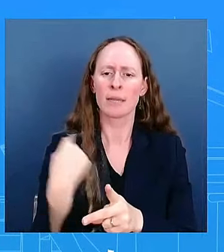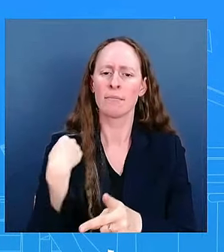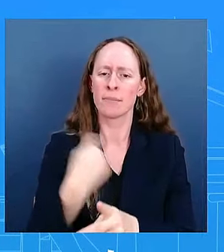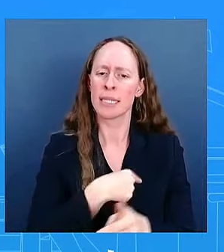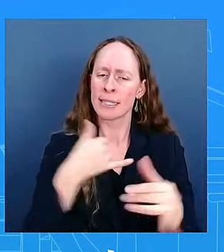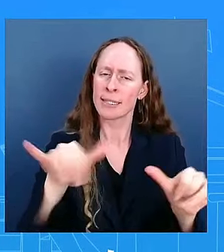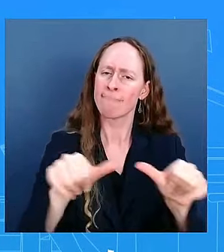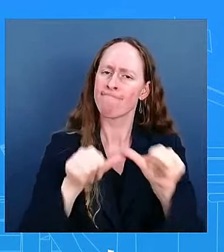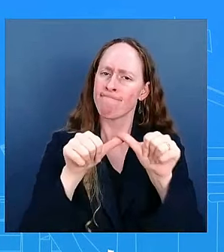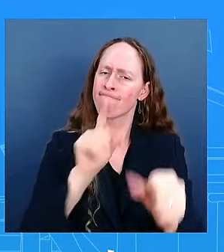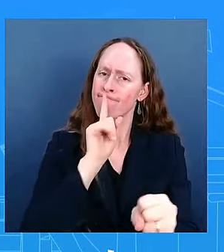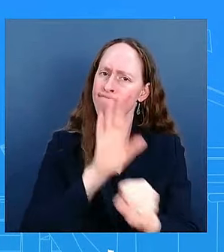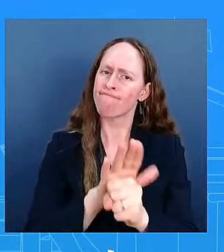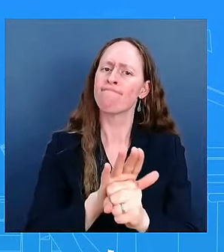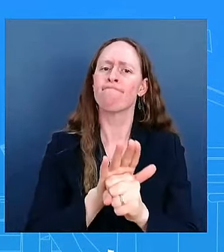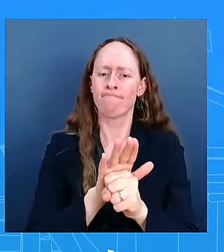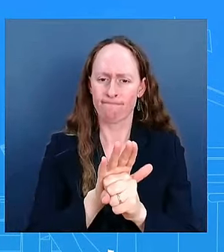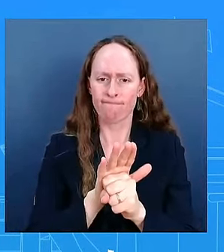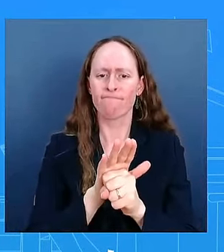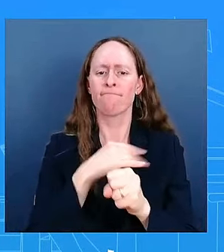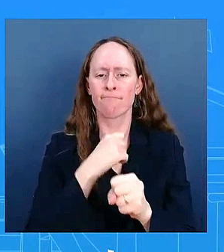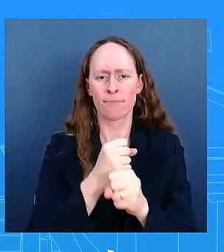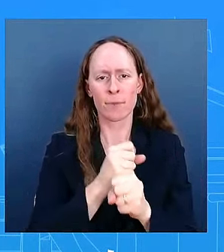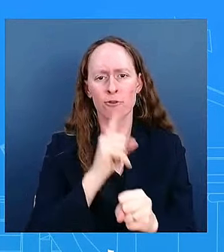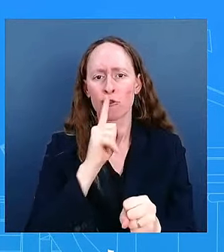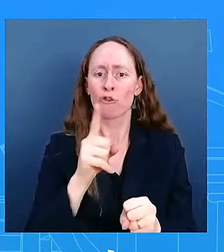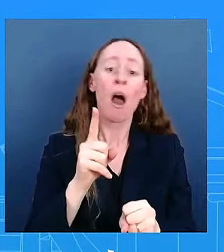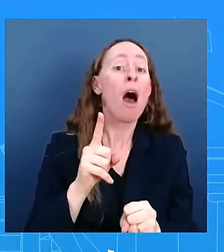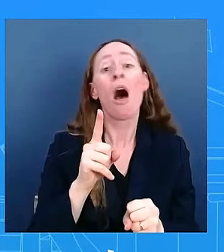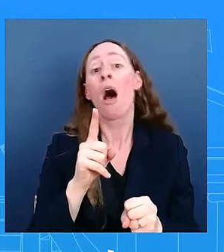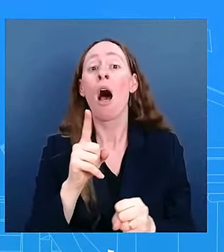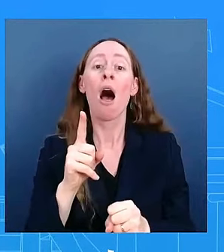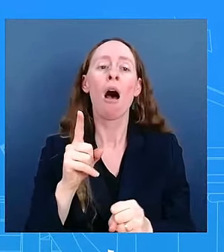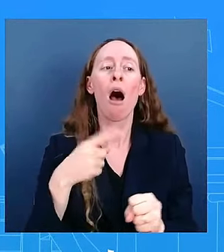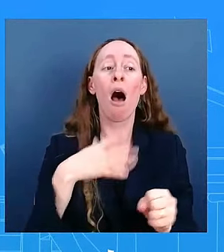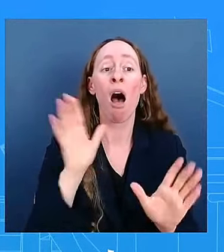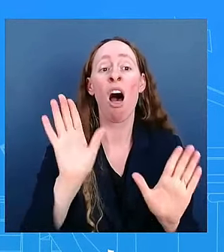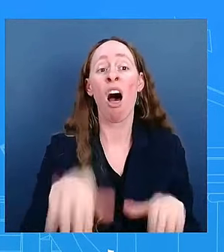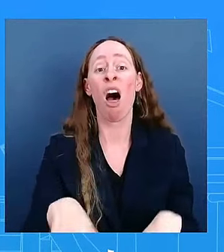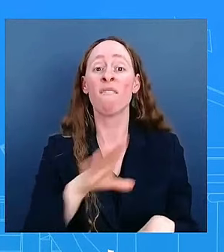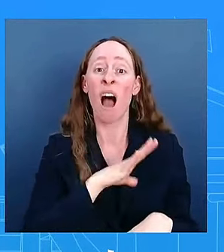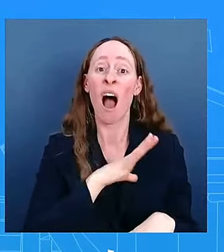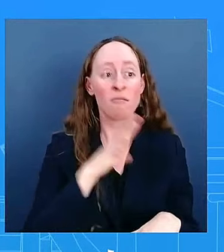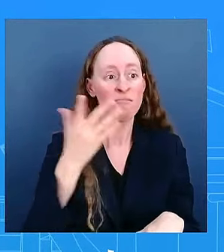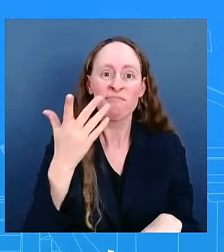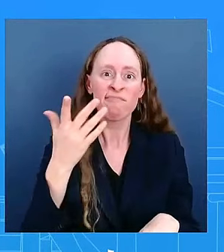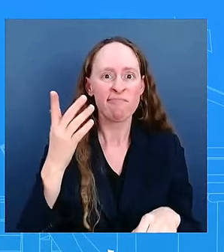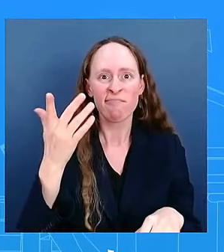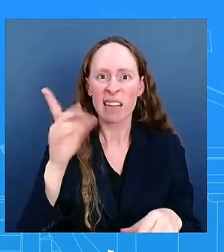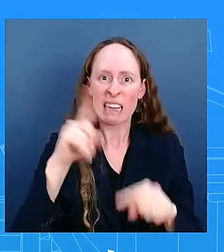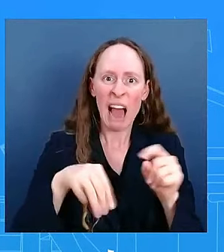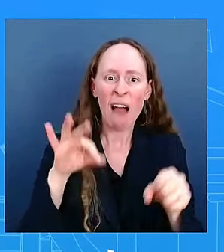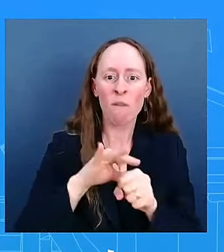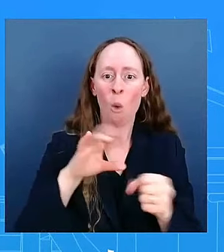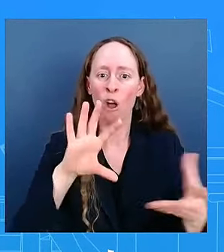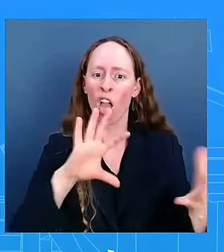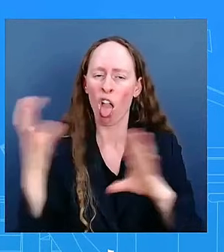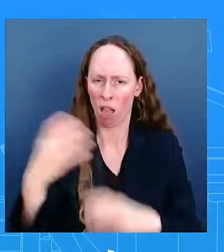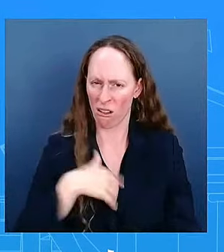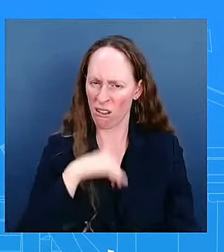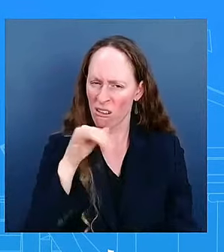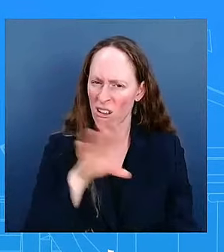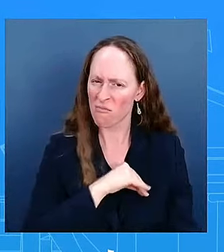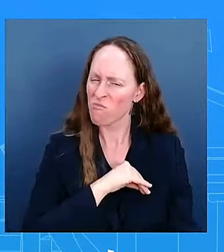undermined. And so we're working with state officials, providing replacement ballots to those